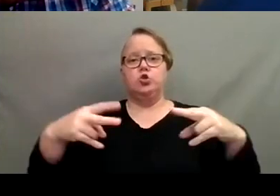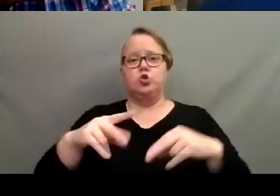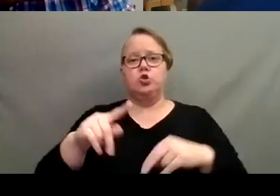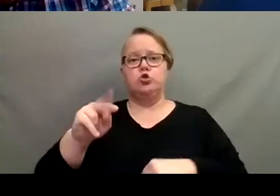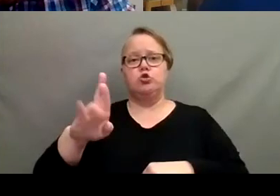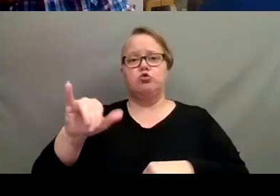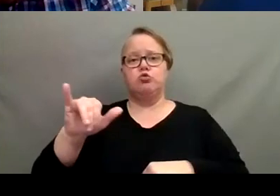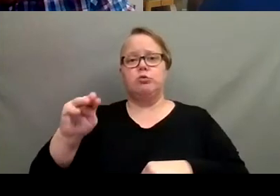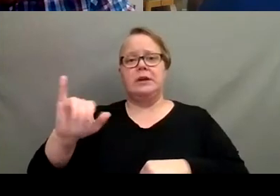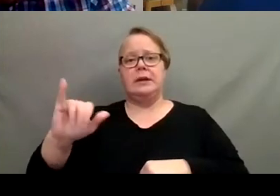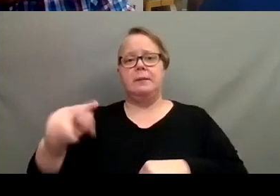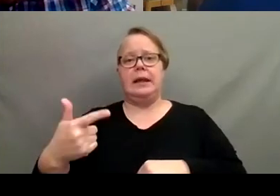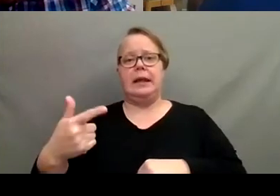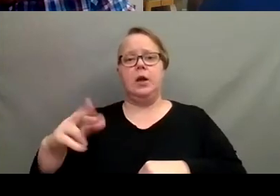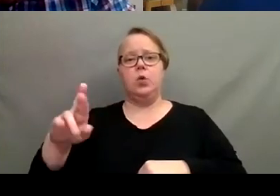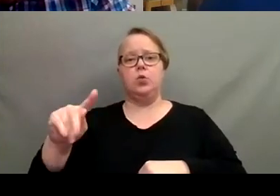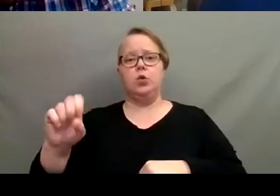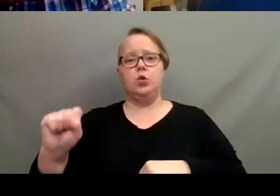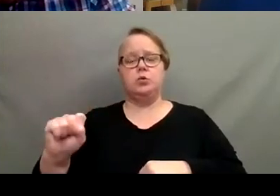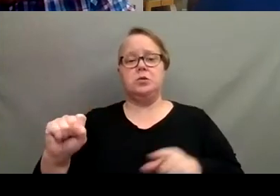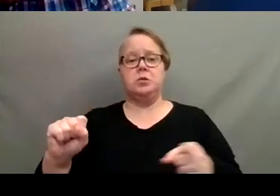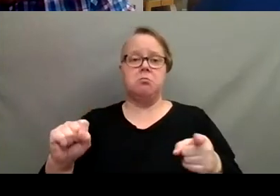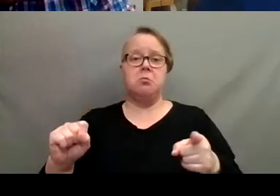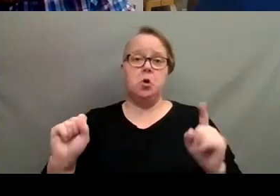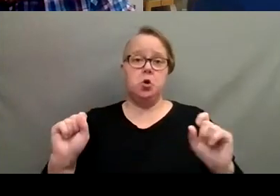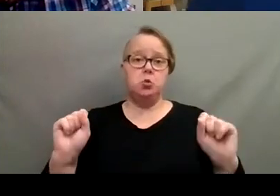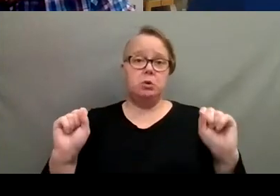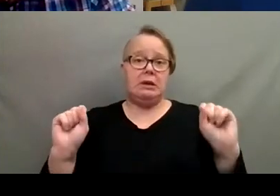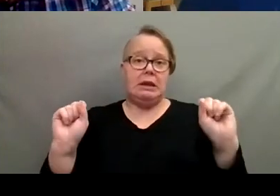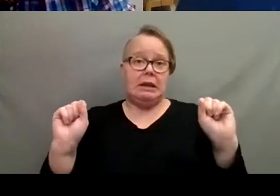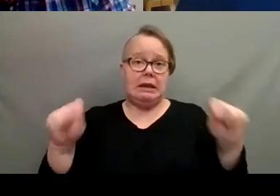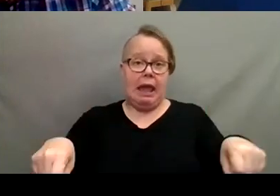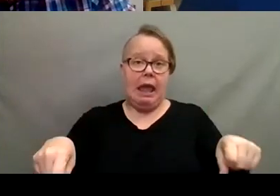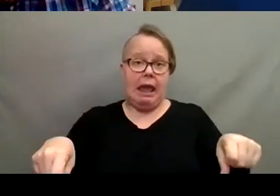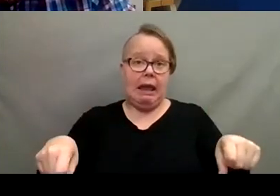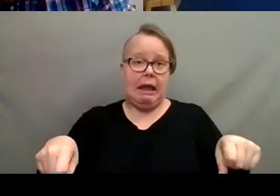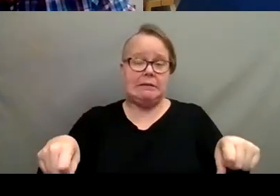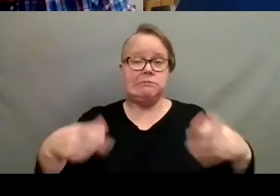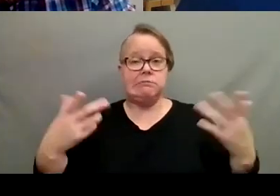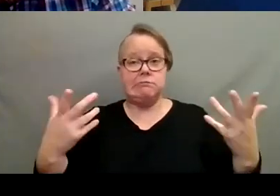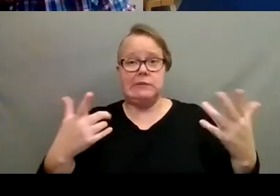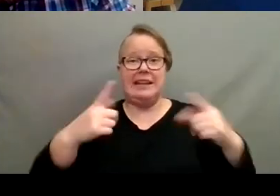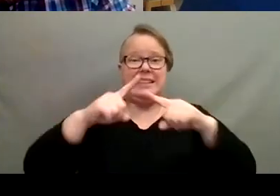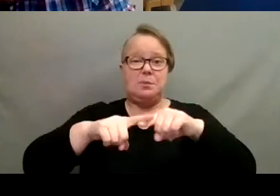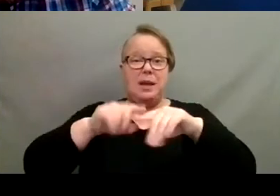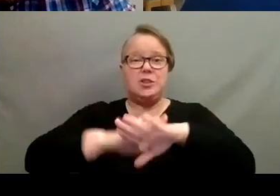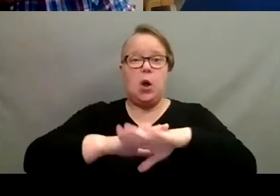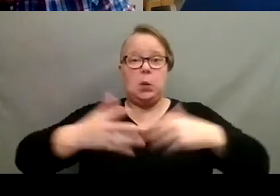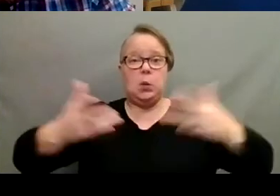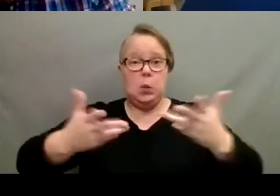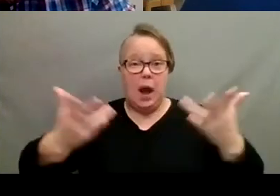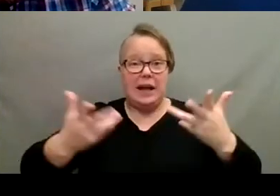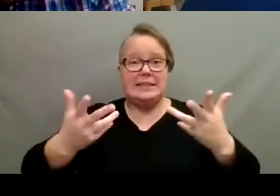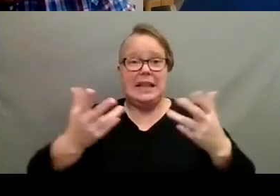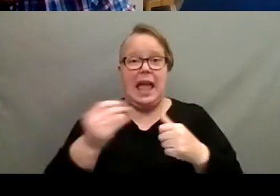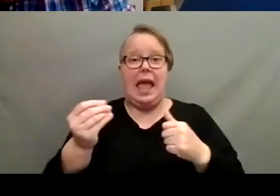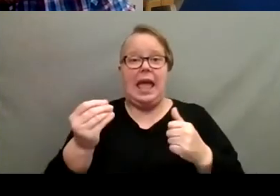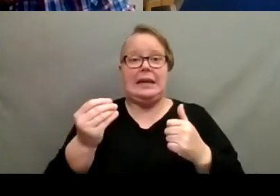bad thing to do? I think you definitely could. I think it depends. It depends what the plant is and how